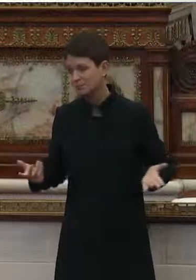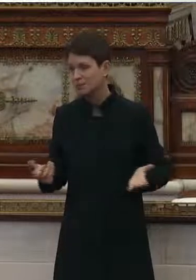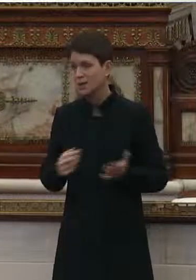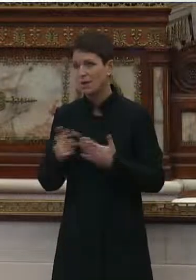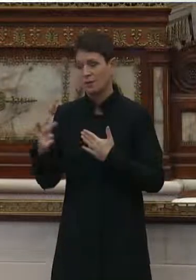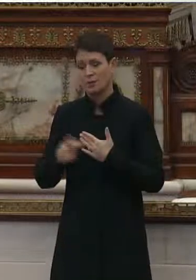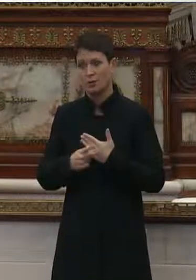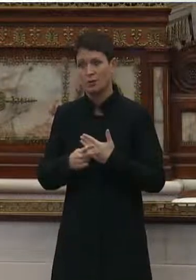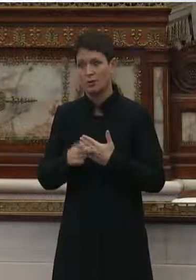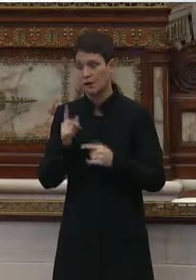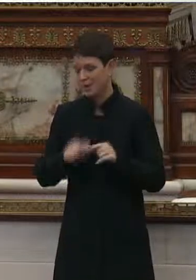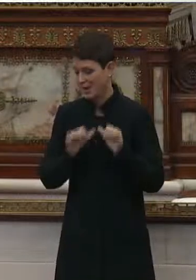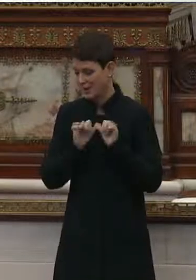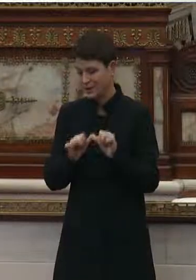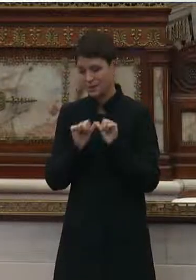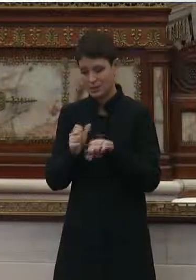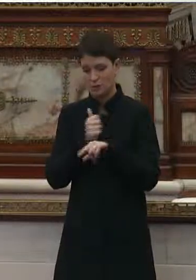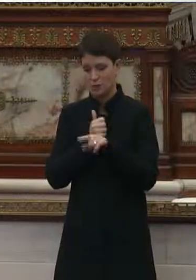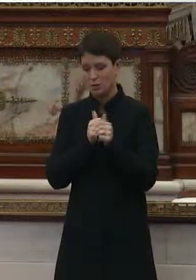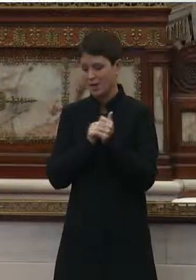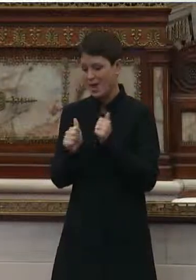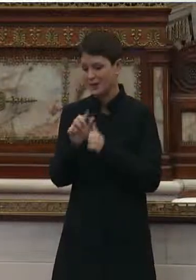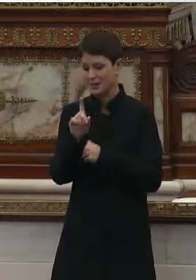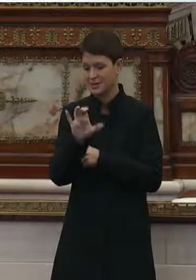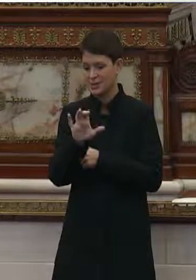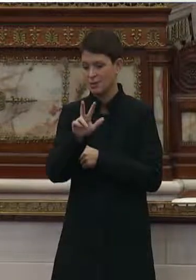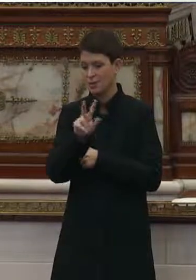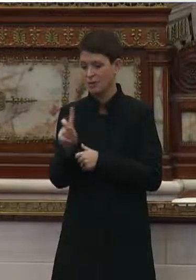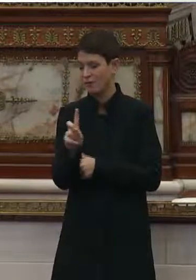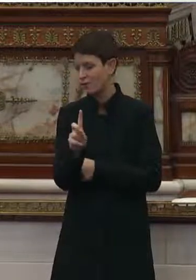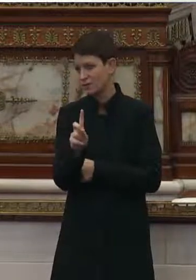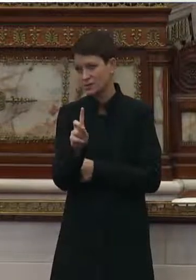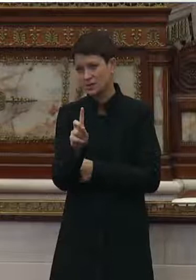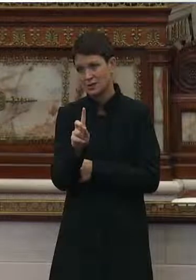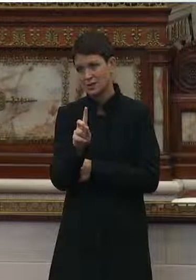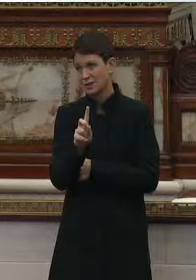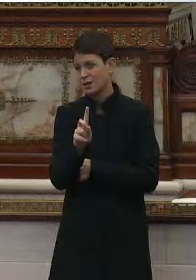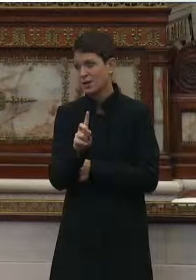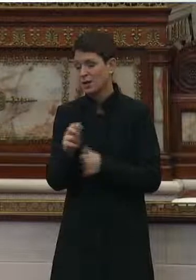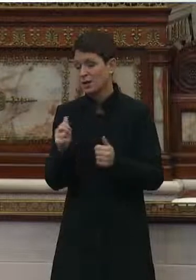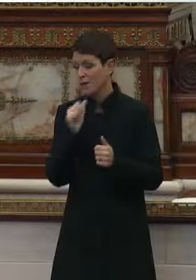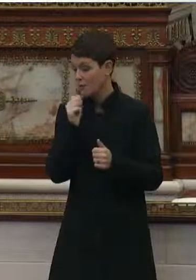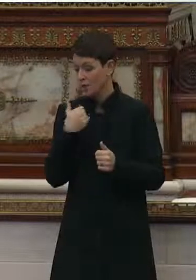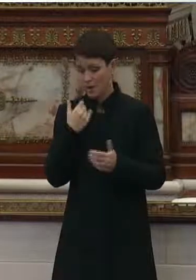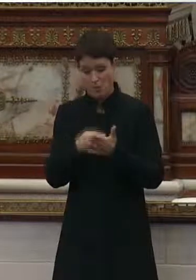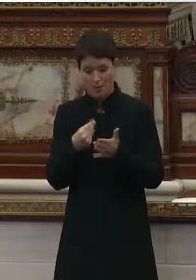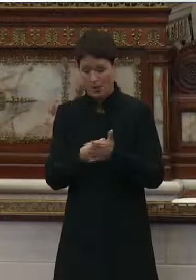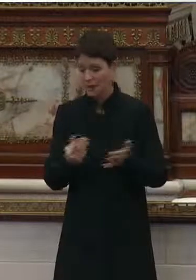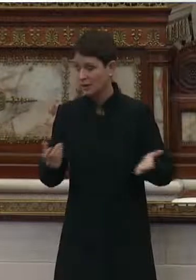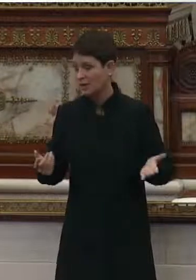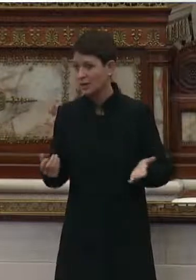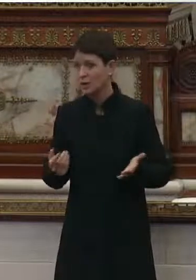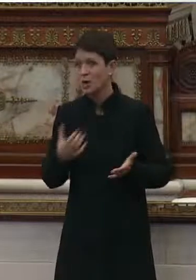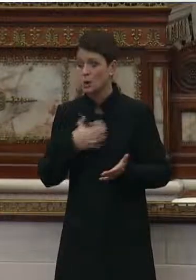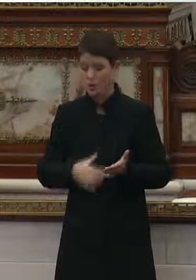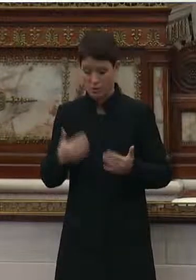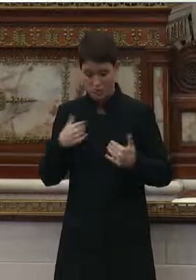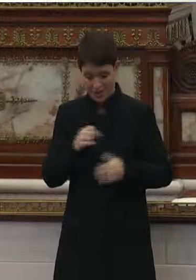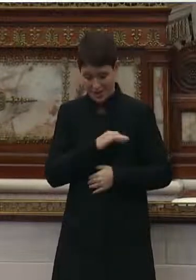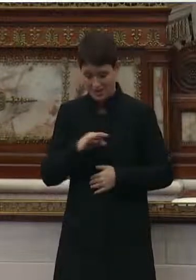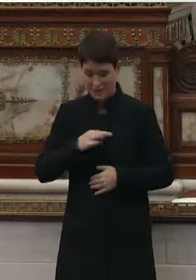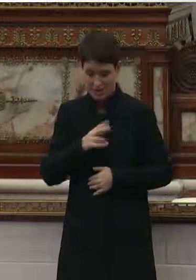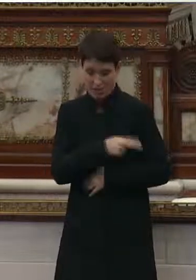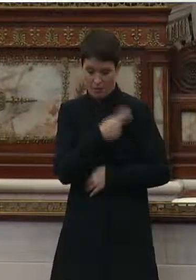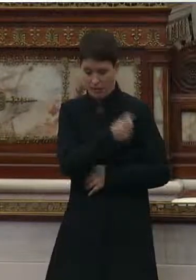program can't continue past December 1st, December 31st, without additional funding. We wish we had staff from the